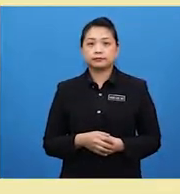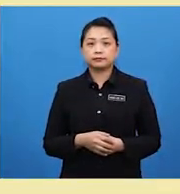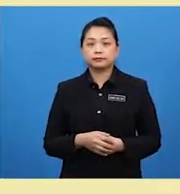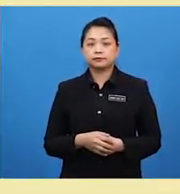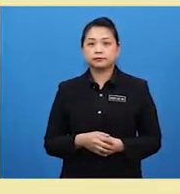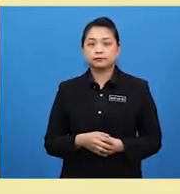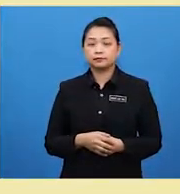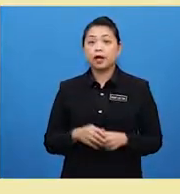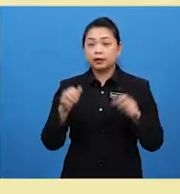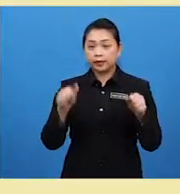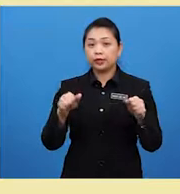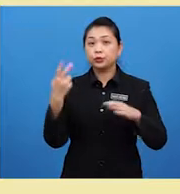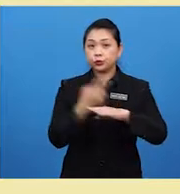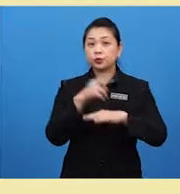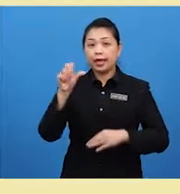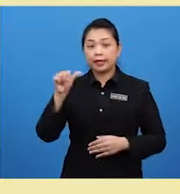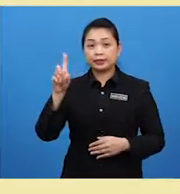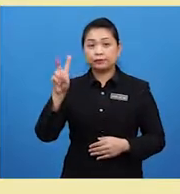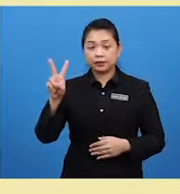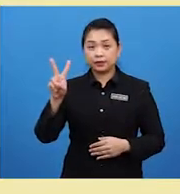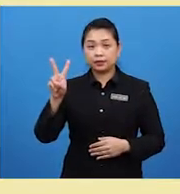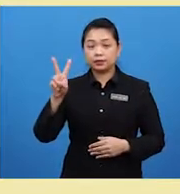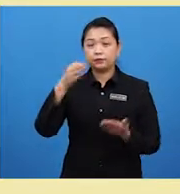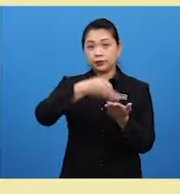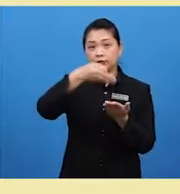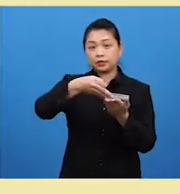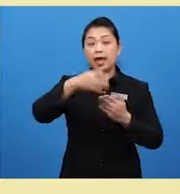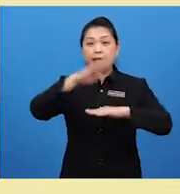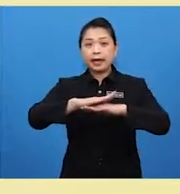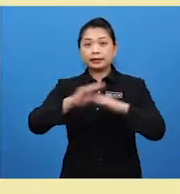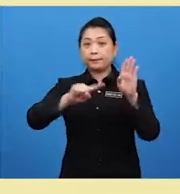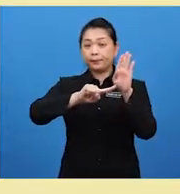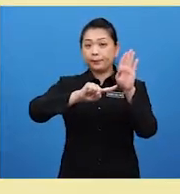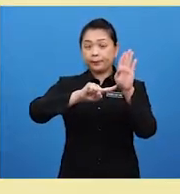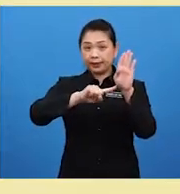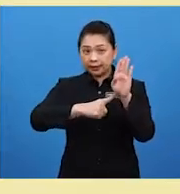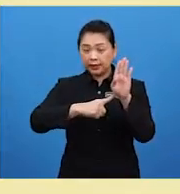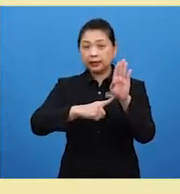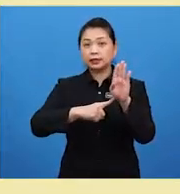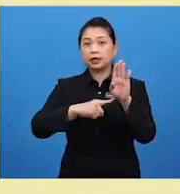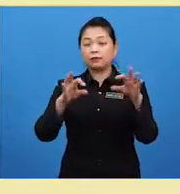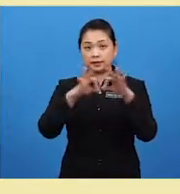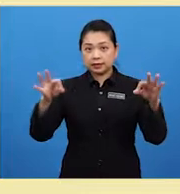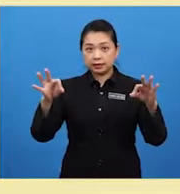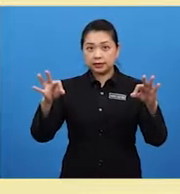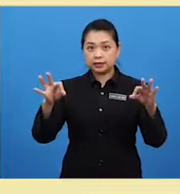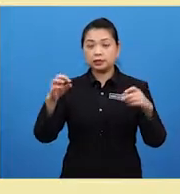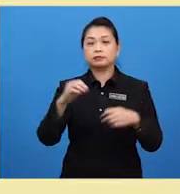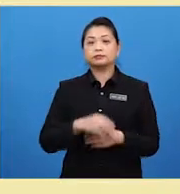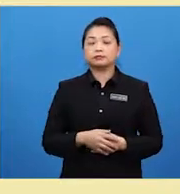We can use some adverbs of frequency at the beginning or the end of a sentence for emphasis.